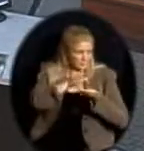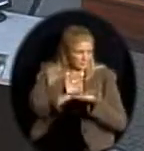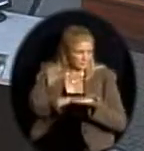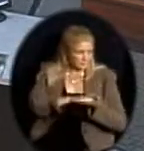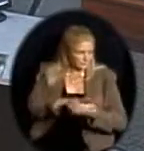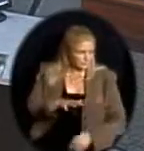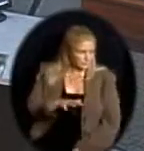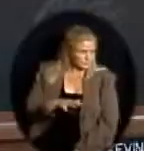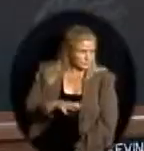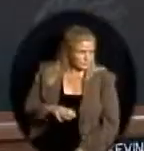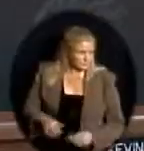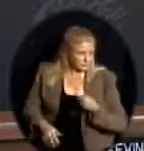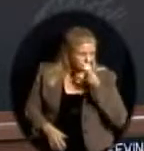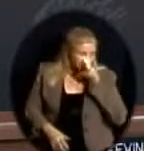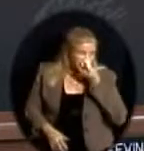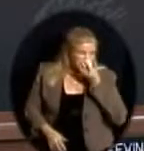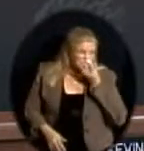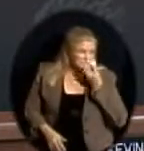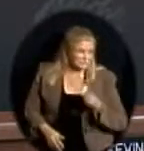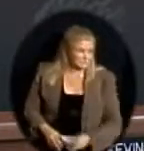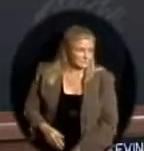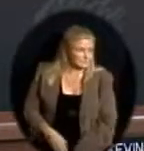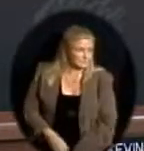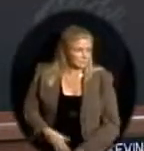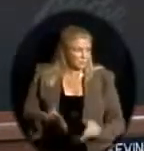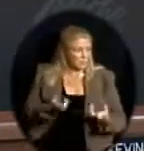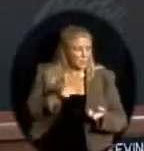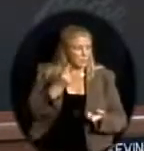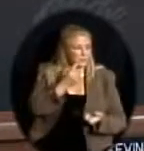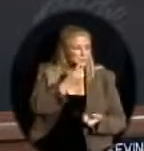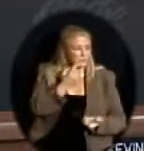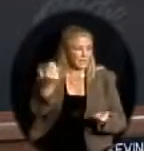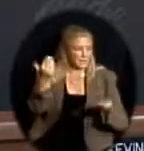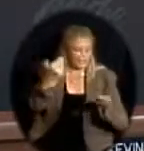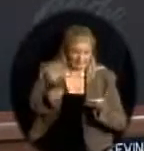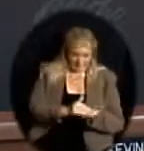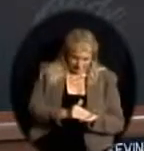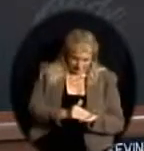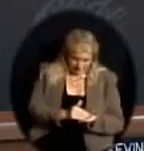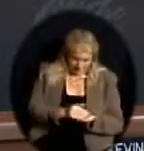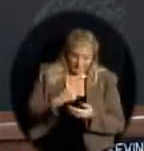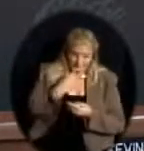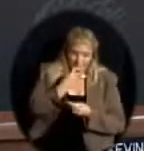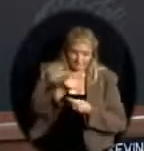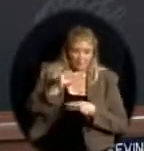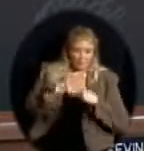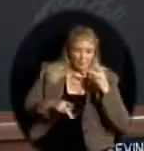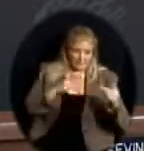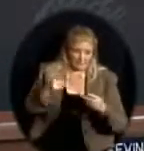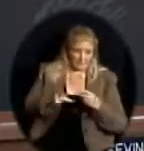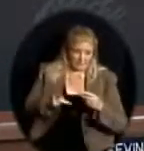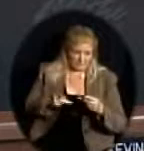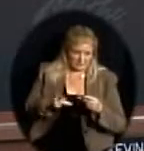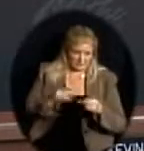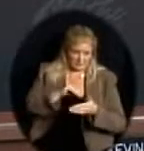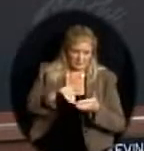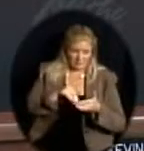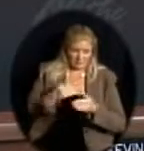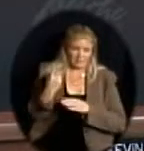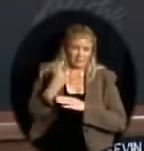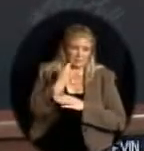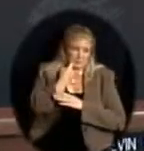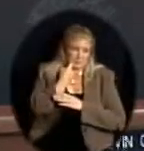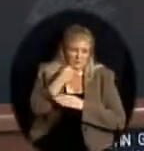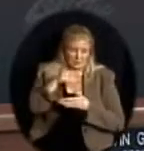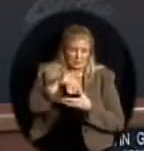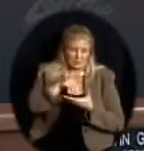our listening public, viewing public, that we have had this joint meeting with our City Council in the middle of August. It was a very productive meeting, a good meeting where we learned